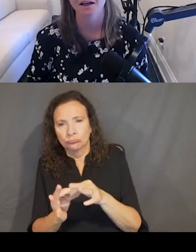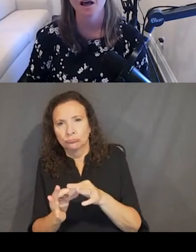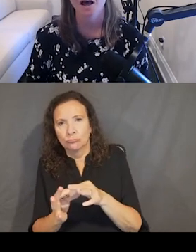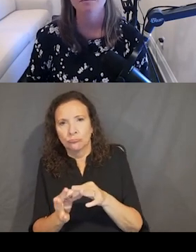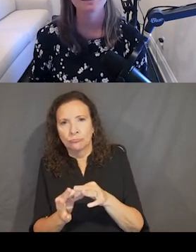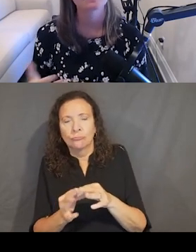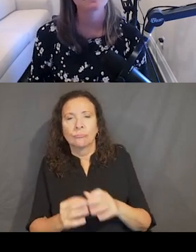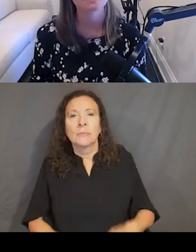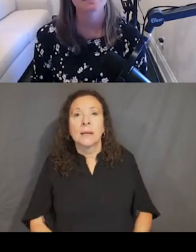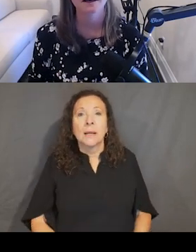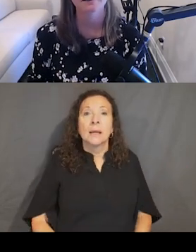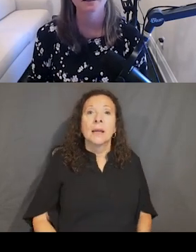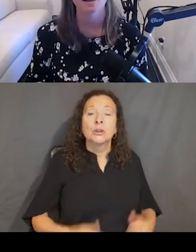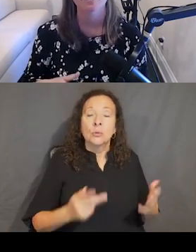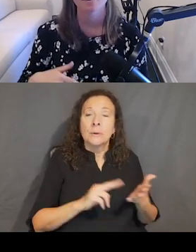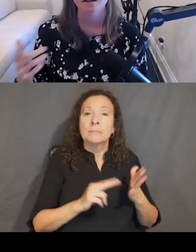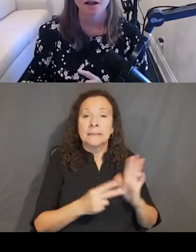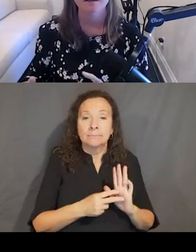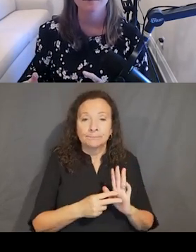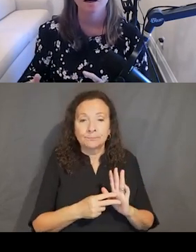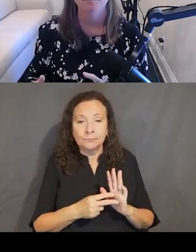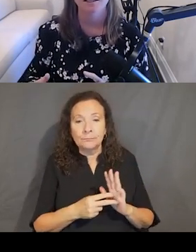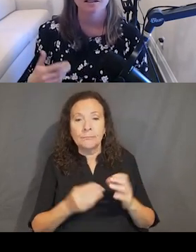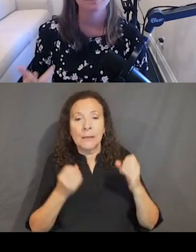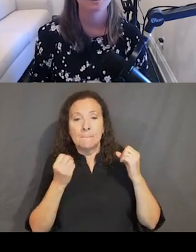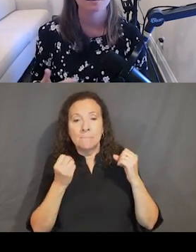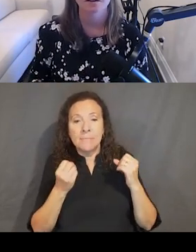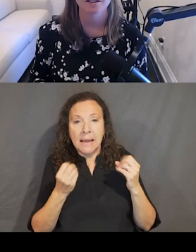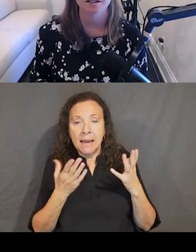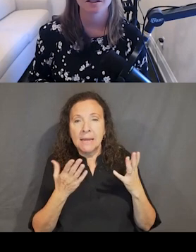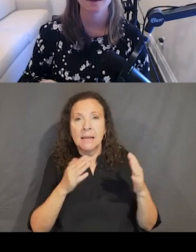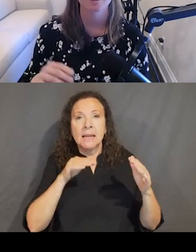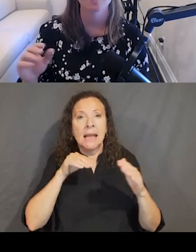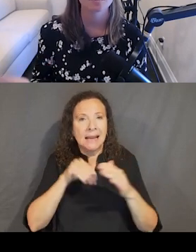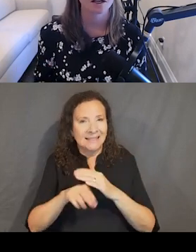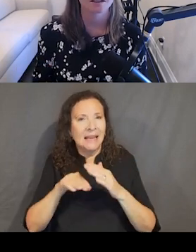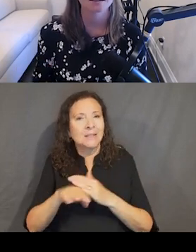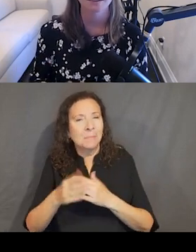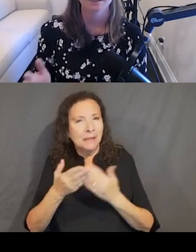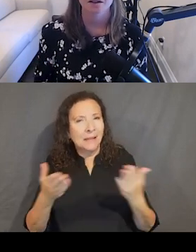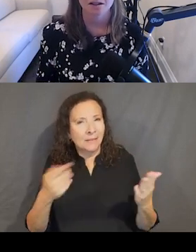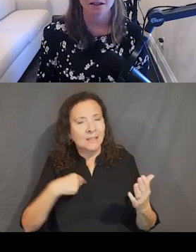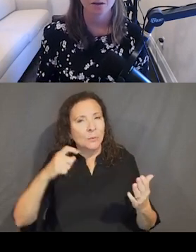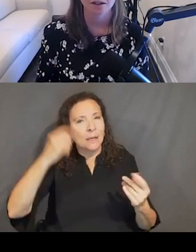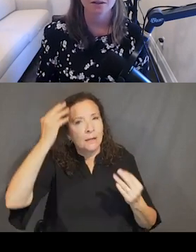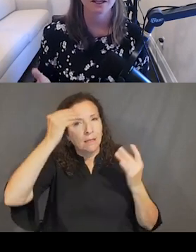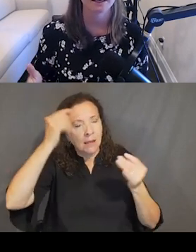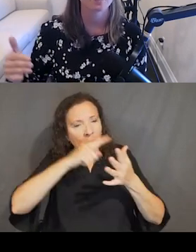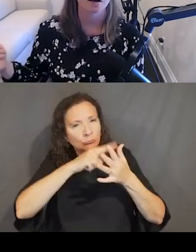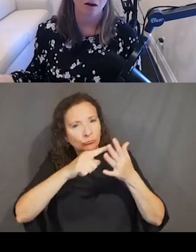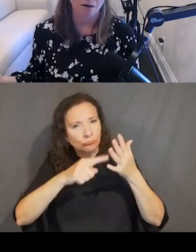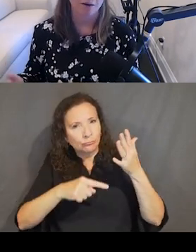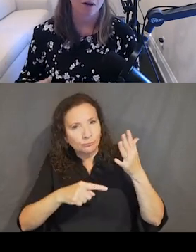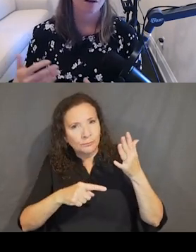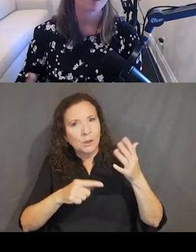conversation. But it speaks to the fact that there are a lot of accessibility considerations that we can utilize in our design tokens. But